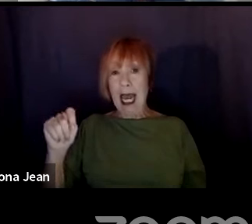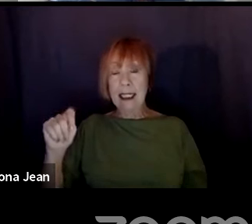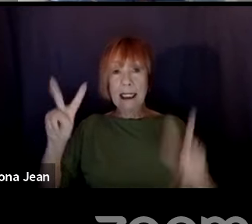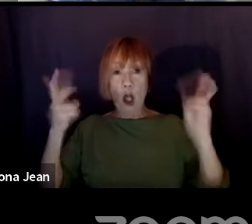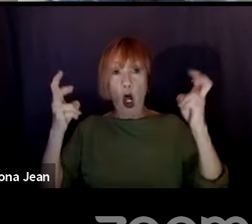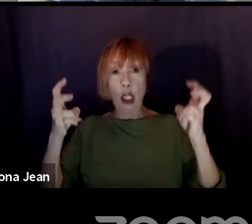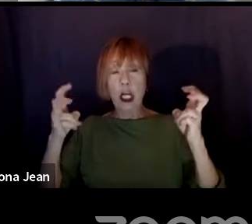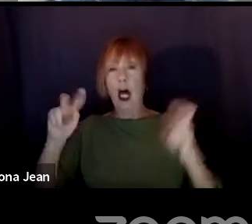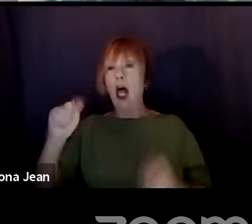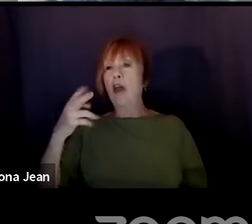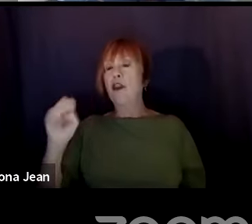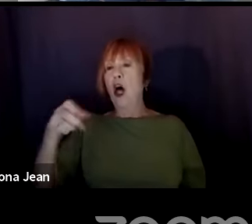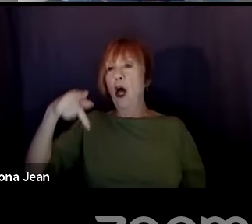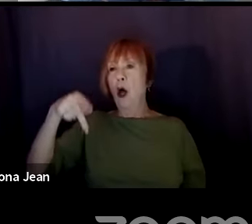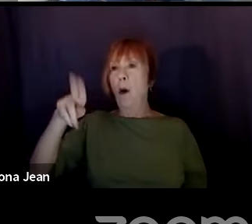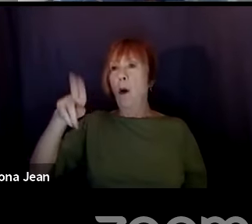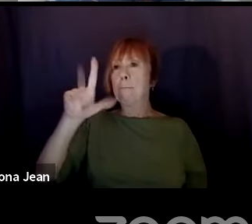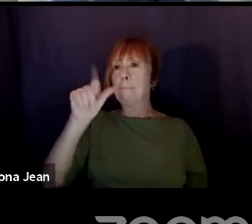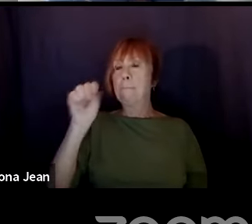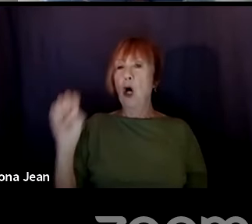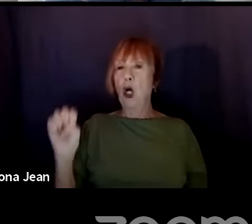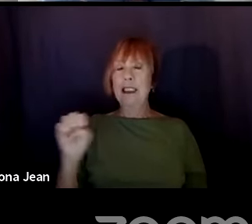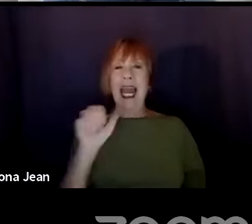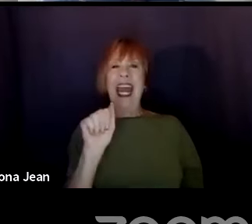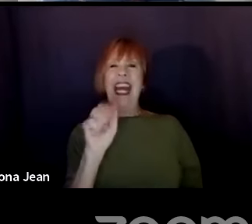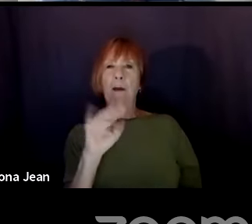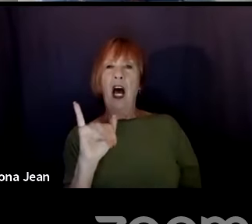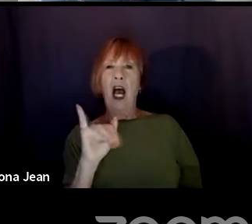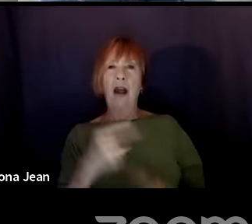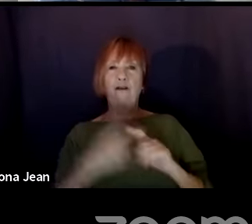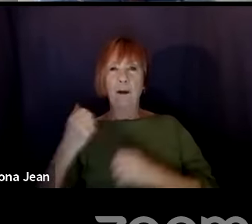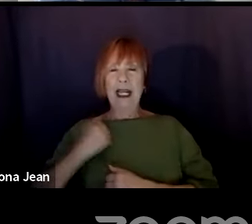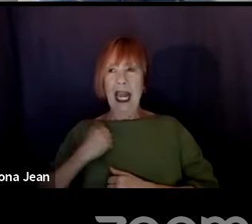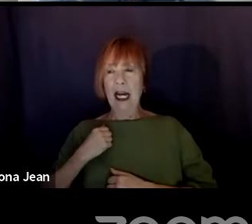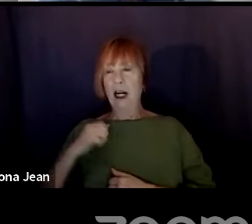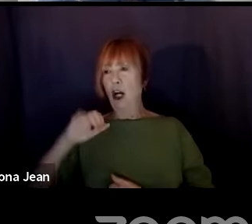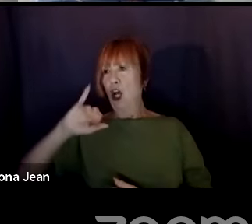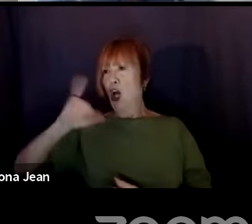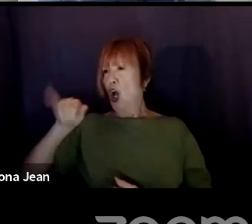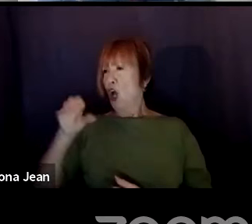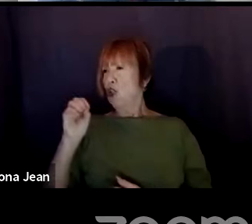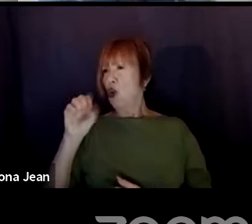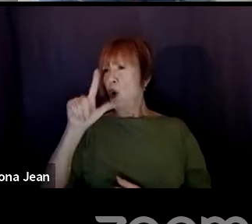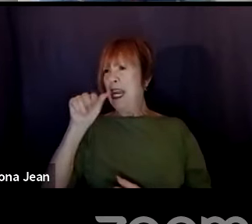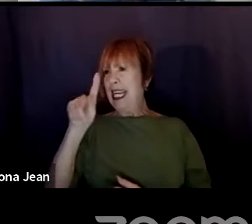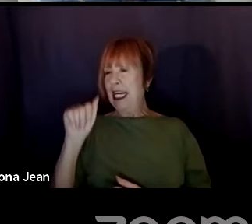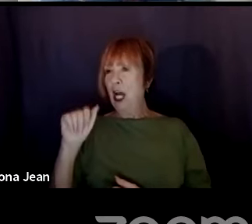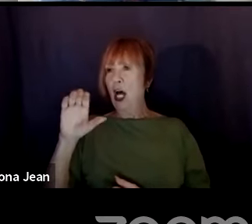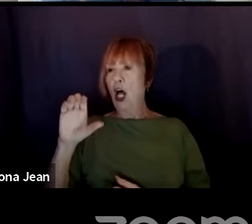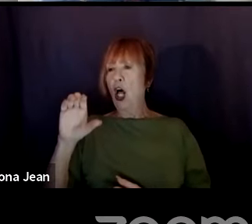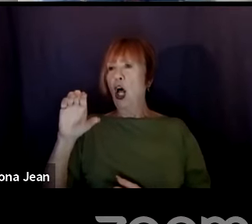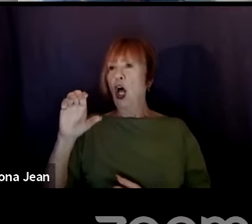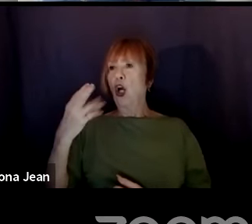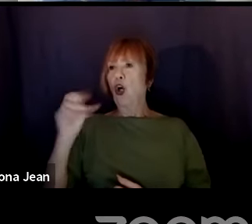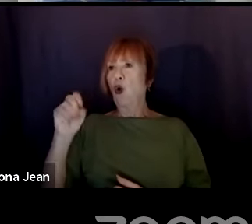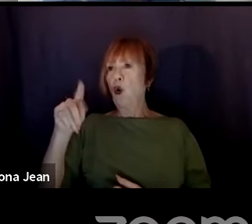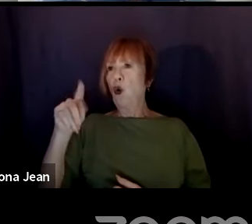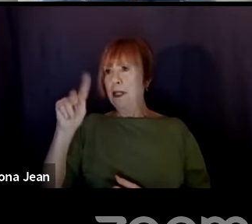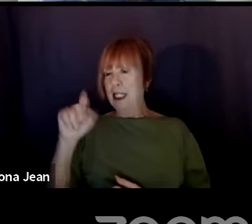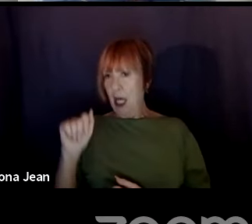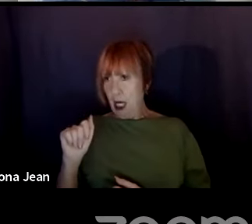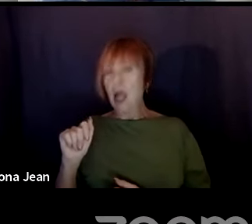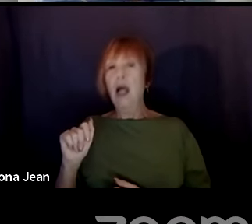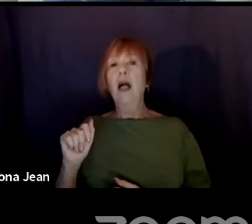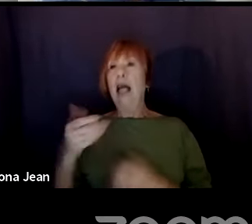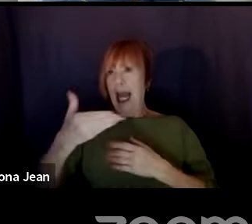pulse, which is by AMI out of Canada. They, Joita Gupta had me on to talk about this show scene to screen. So, uh, you can